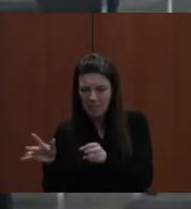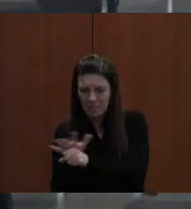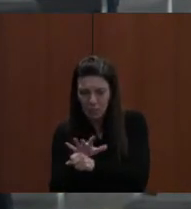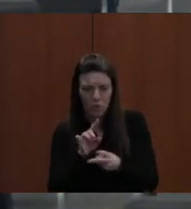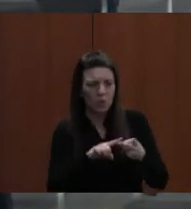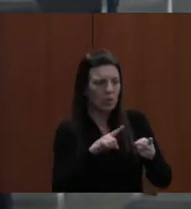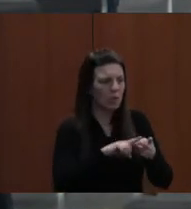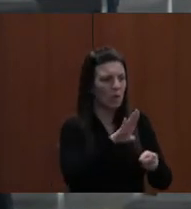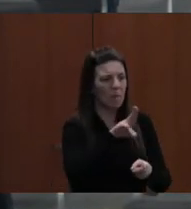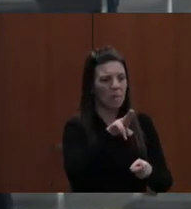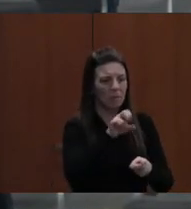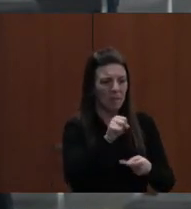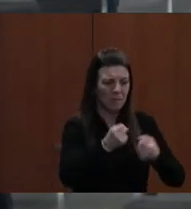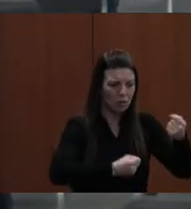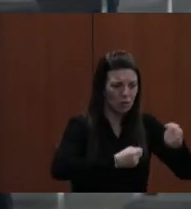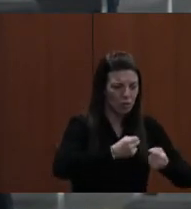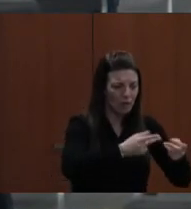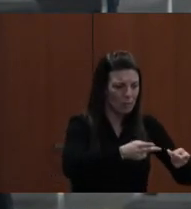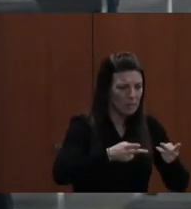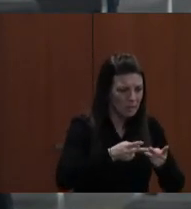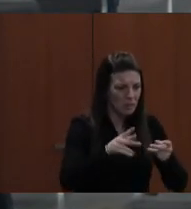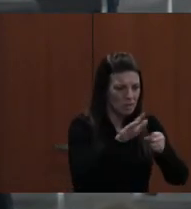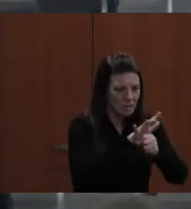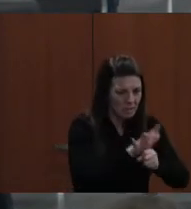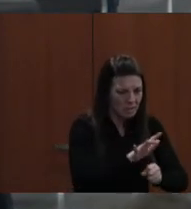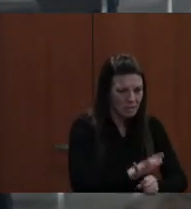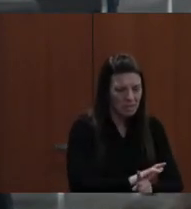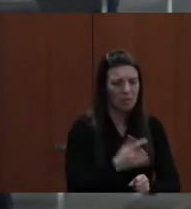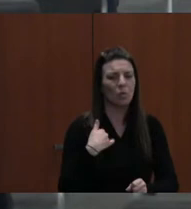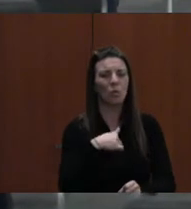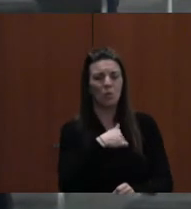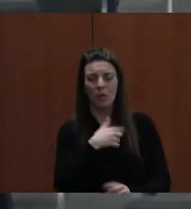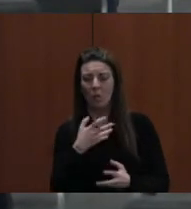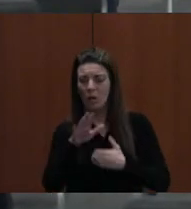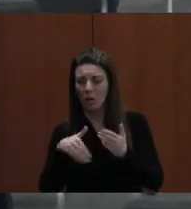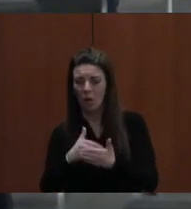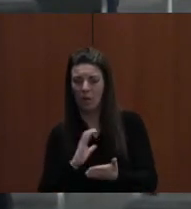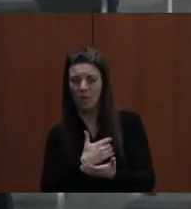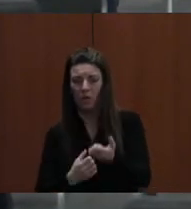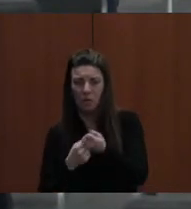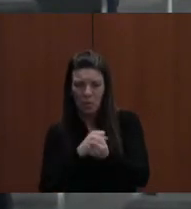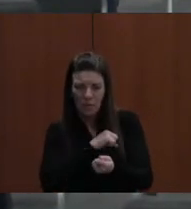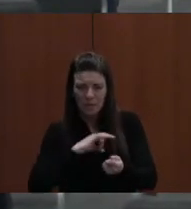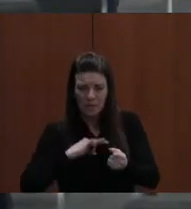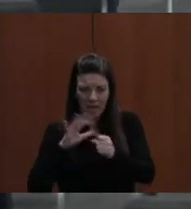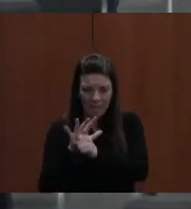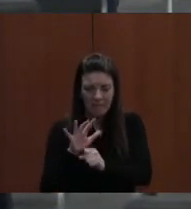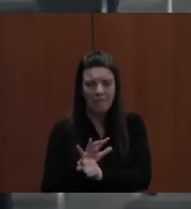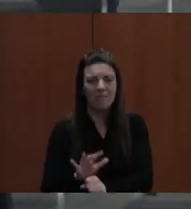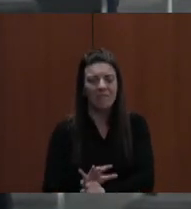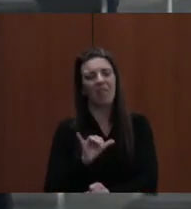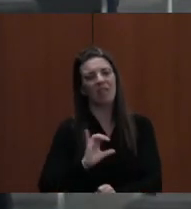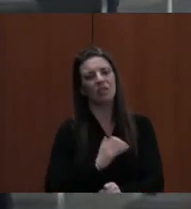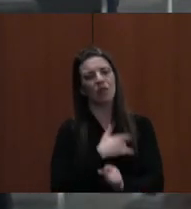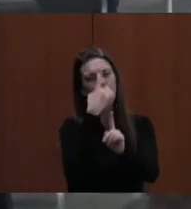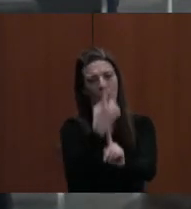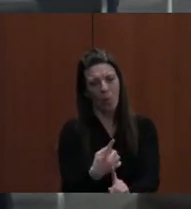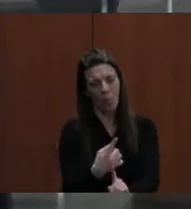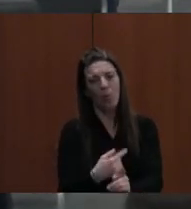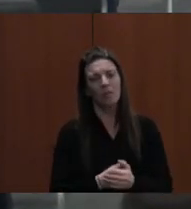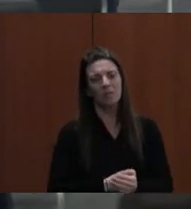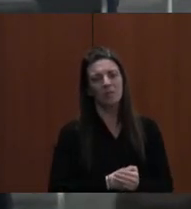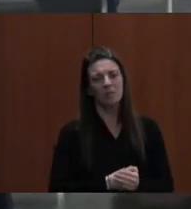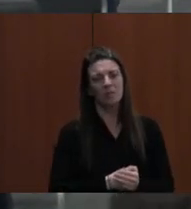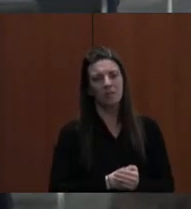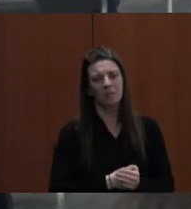positions, and we want to support that effort. We need that type of help. I think, Mr. Evans, additionally, you could choose